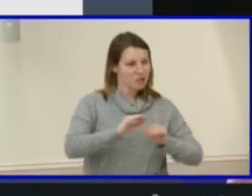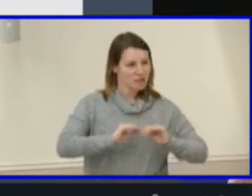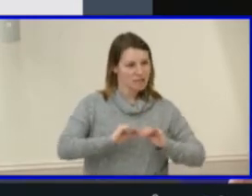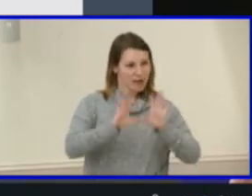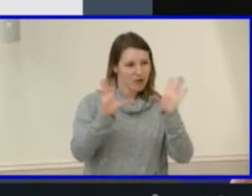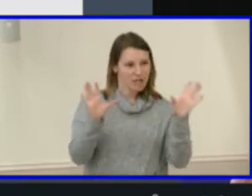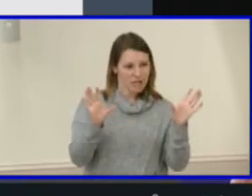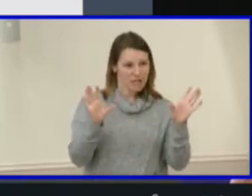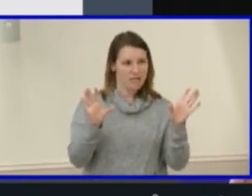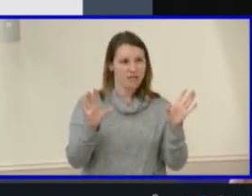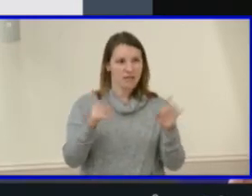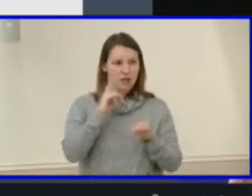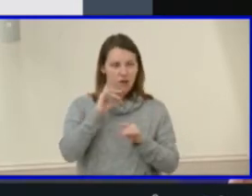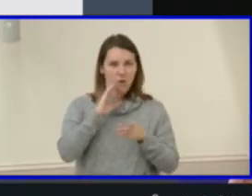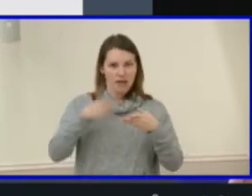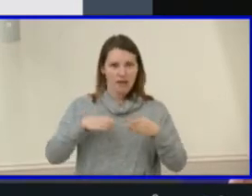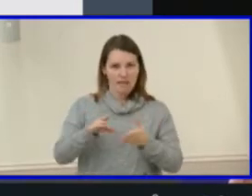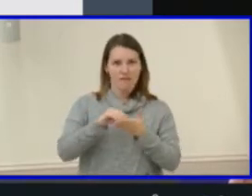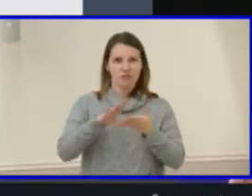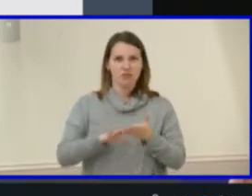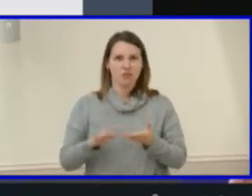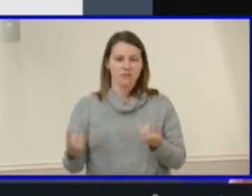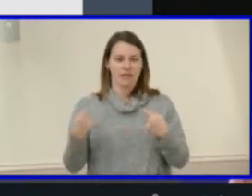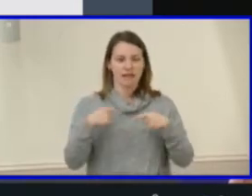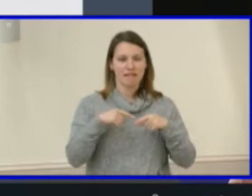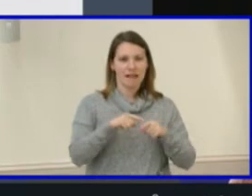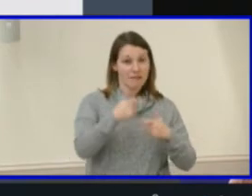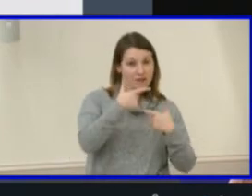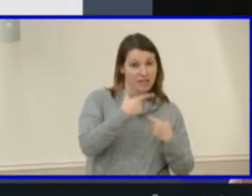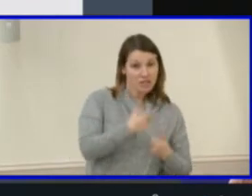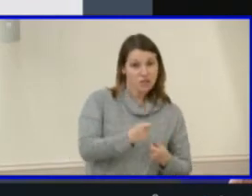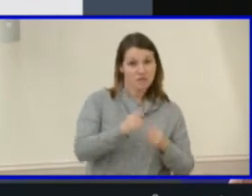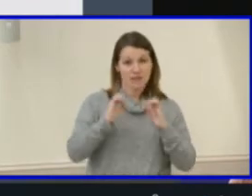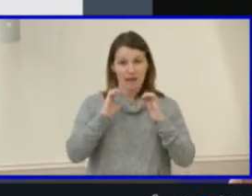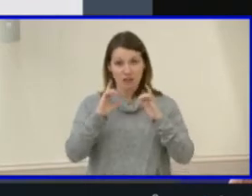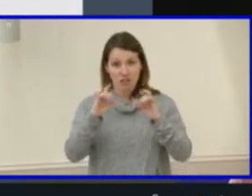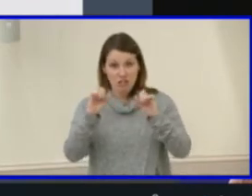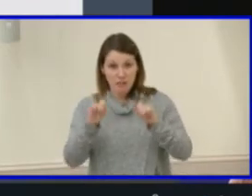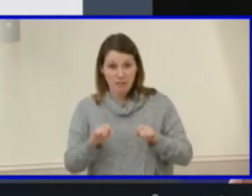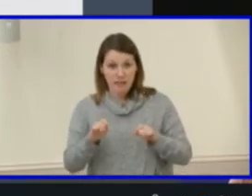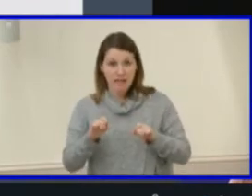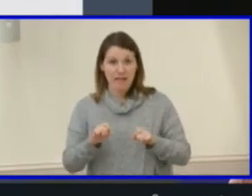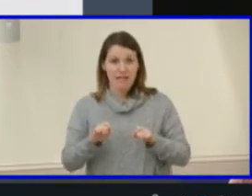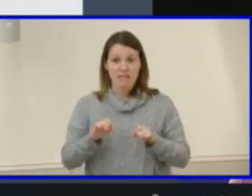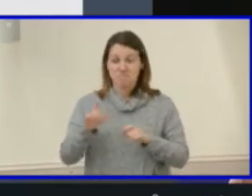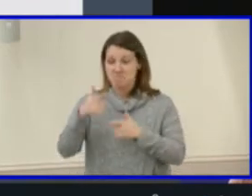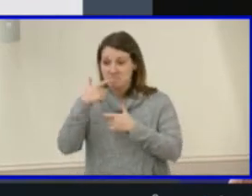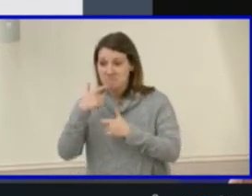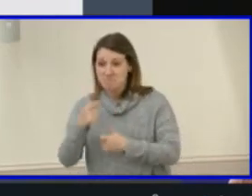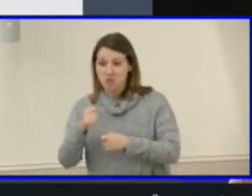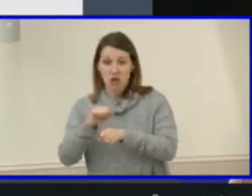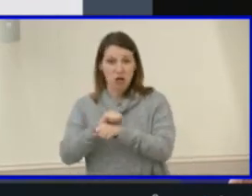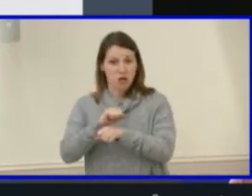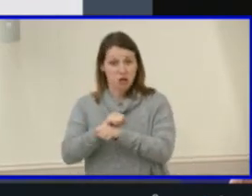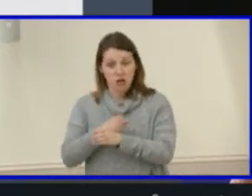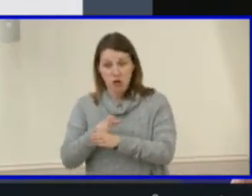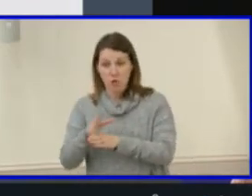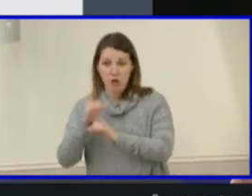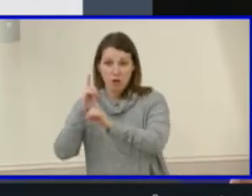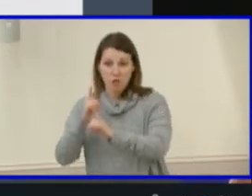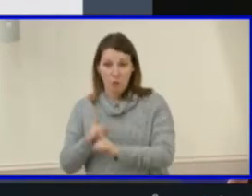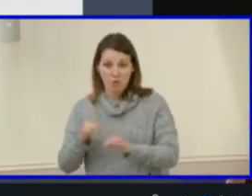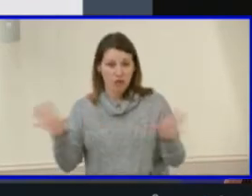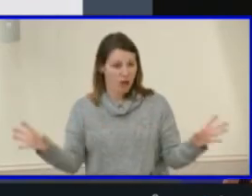students to align their interests, abilities, educational pursuits, and career goals to ensure that they are prepared for a successful post